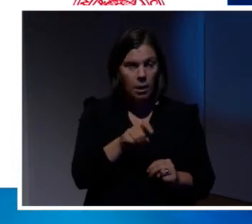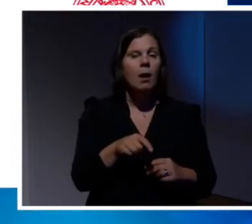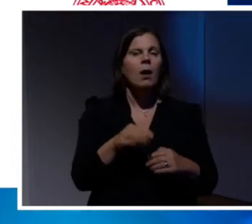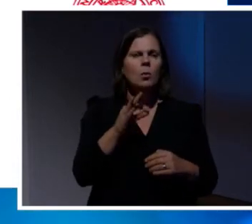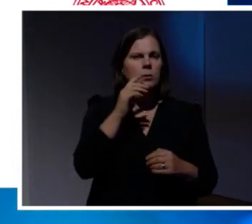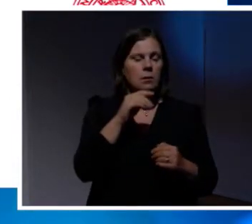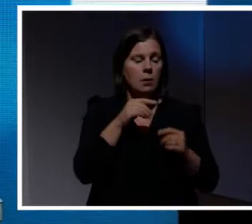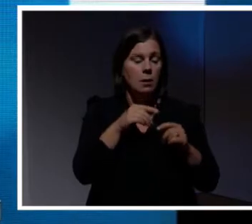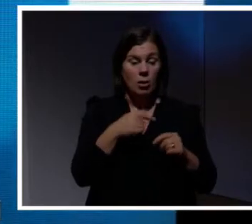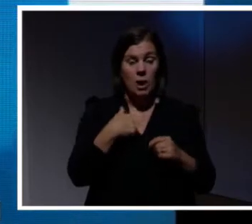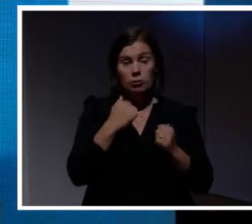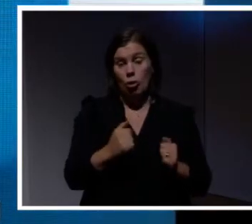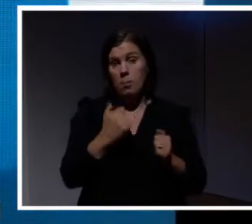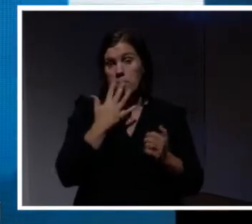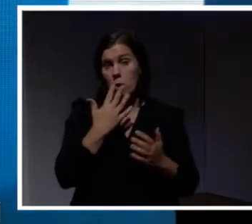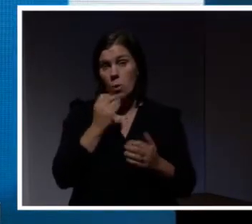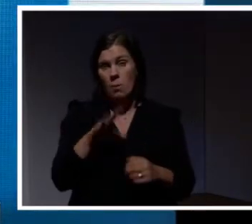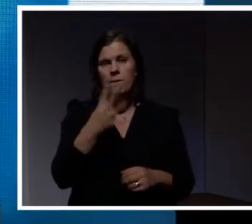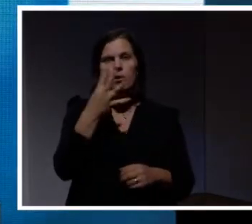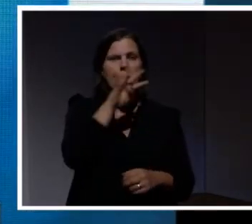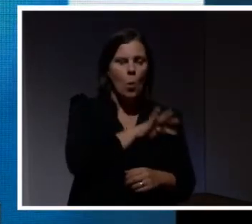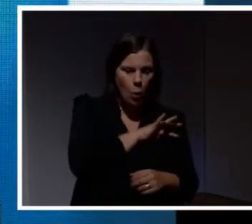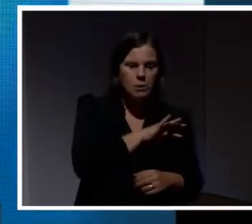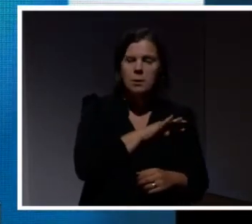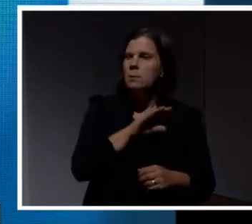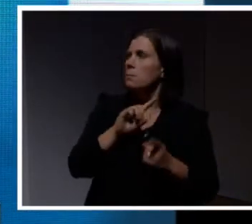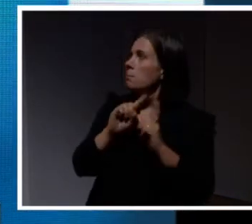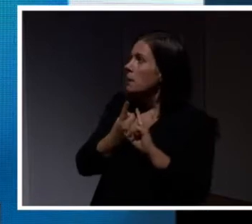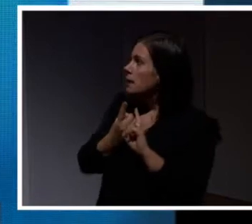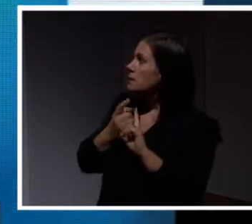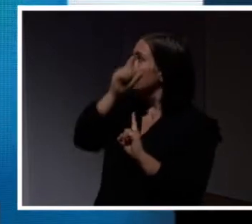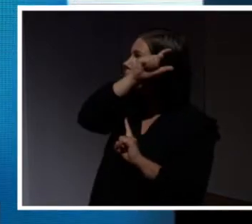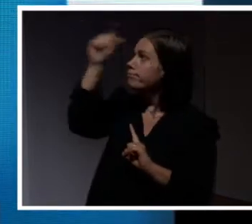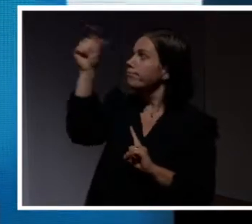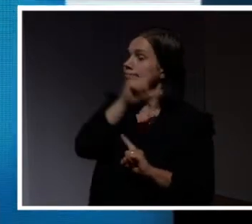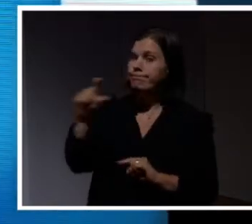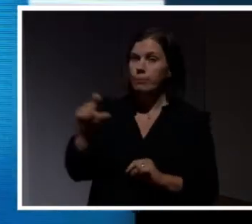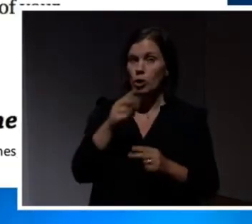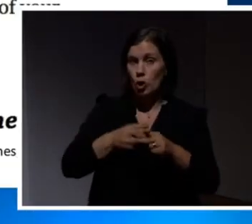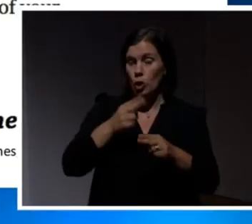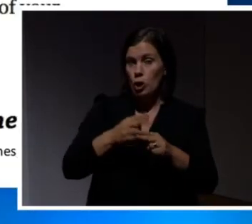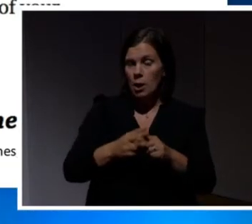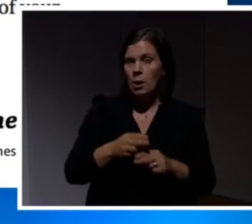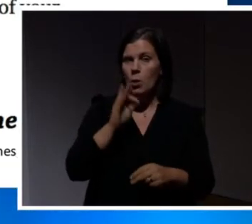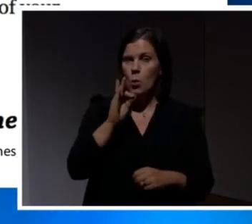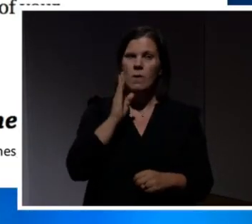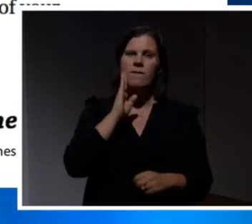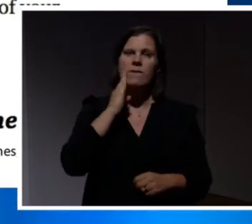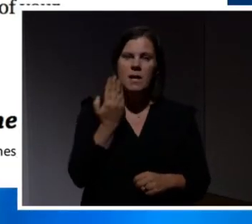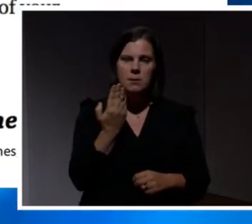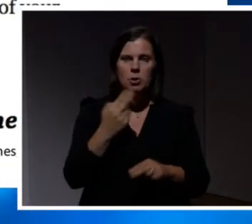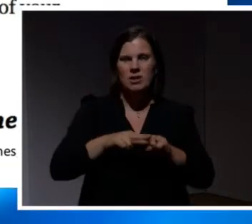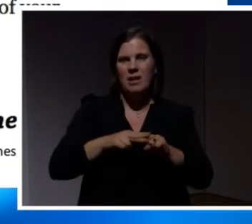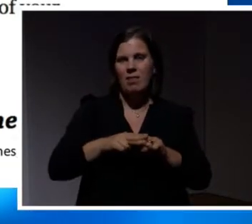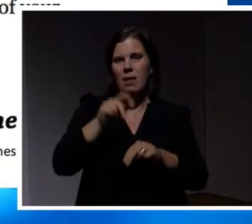and I saw about four years ago there started to be these types of headlines in the news. How Facebook knows you